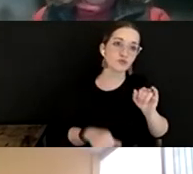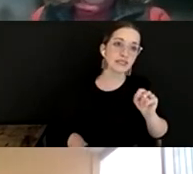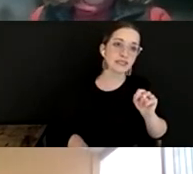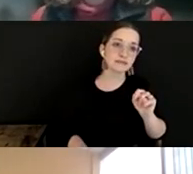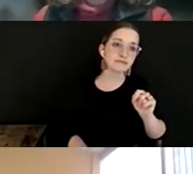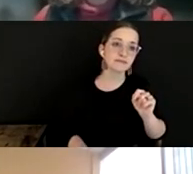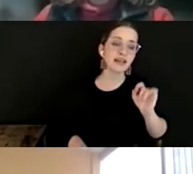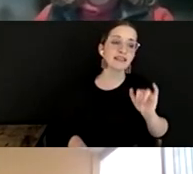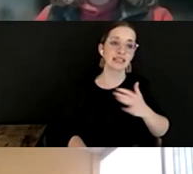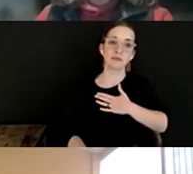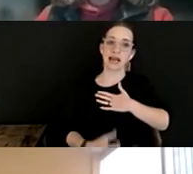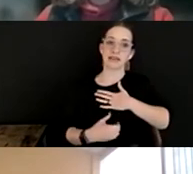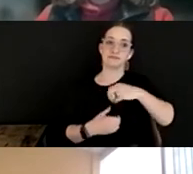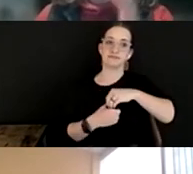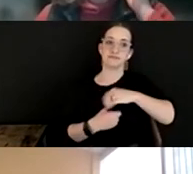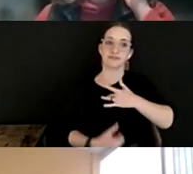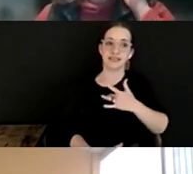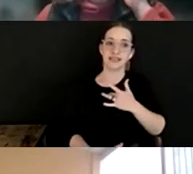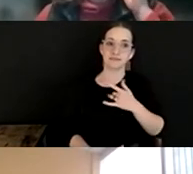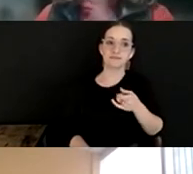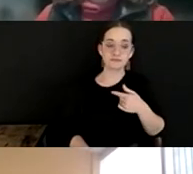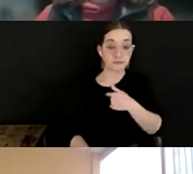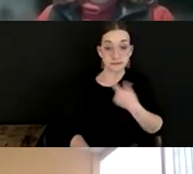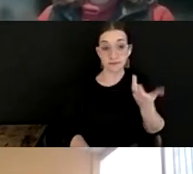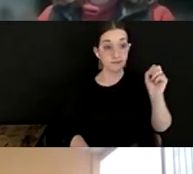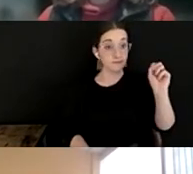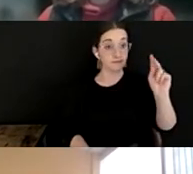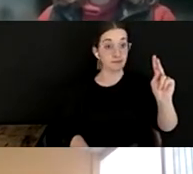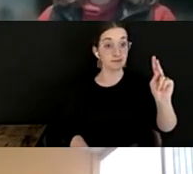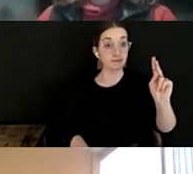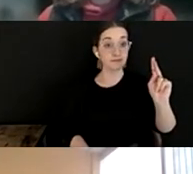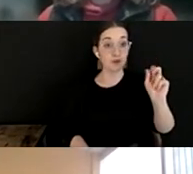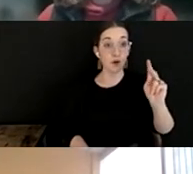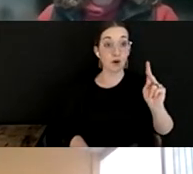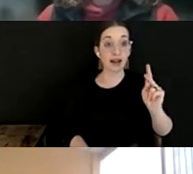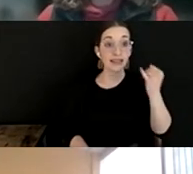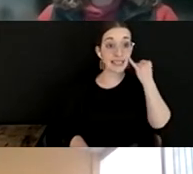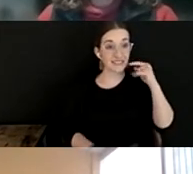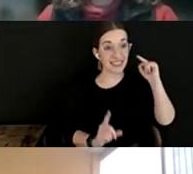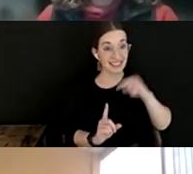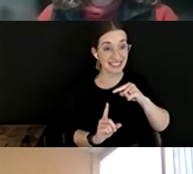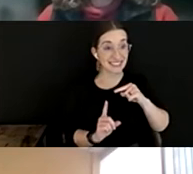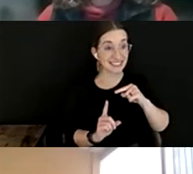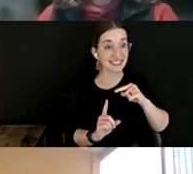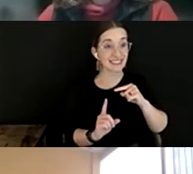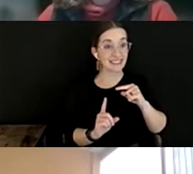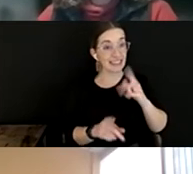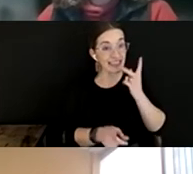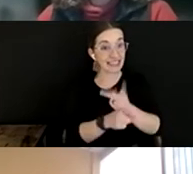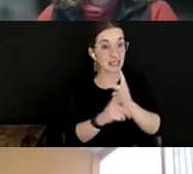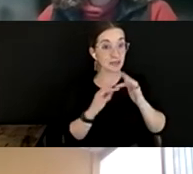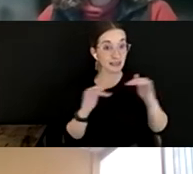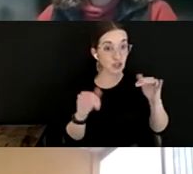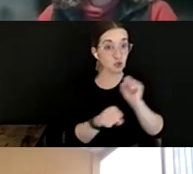that s what I feel. And so we just, we said, okay, if these, if this is an important value, then we do it. And I did hear